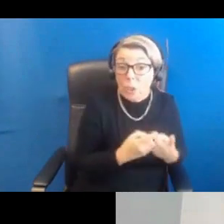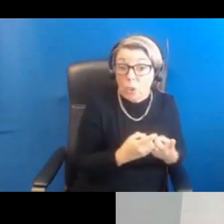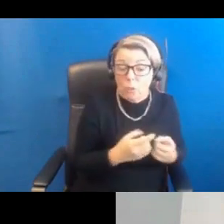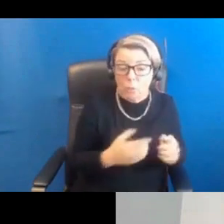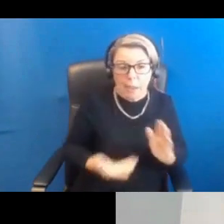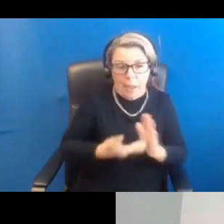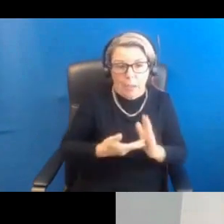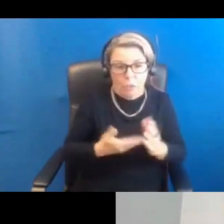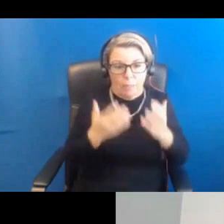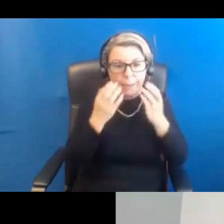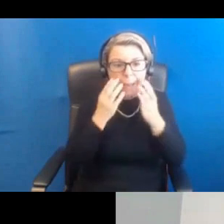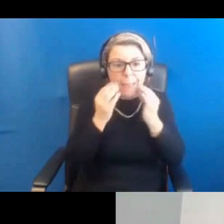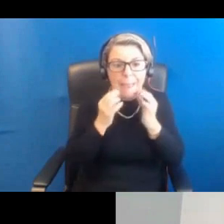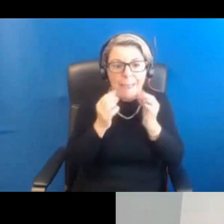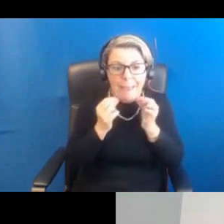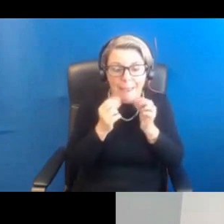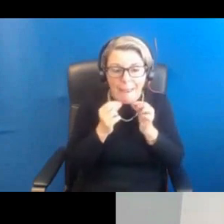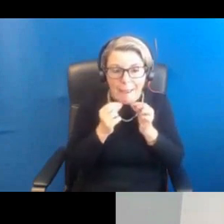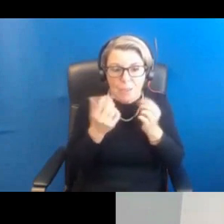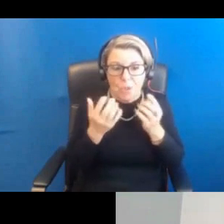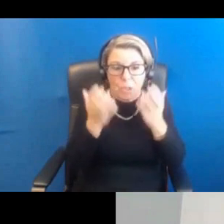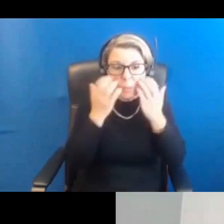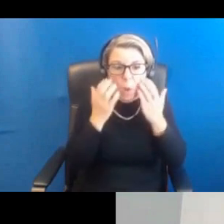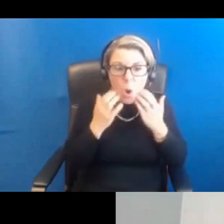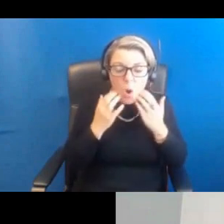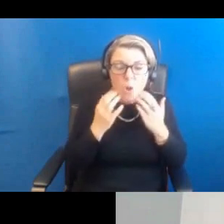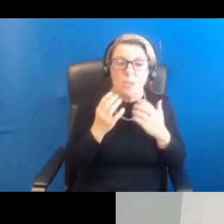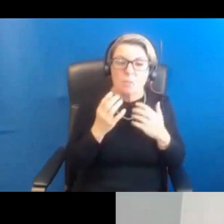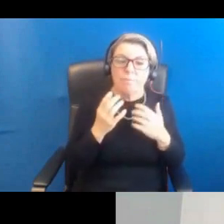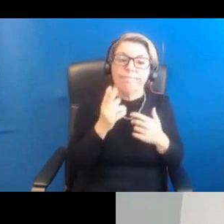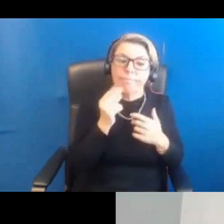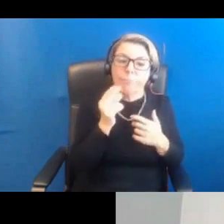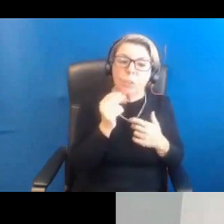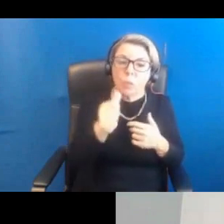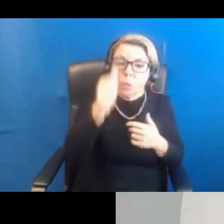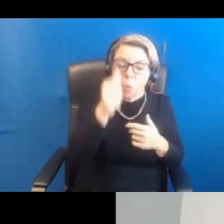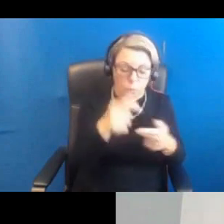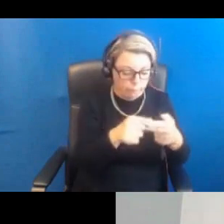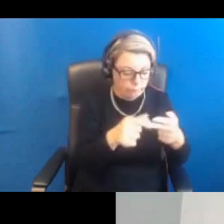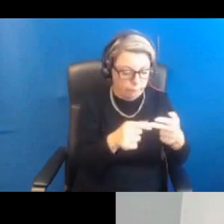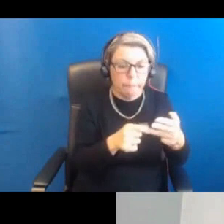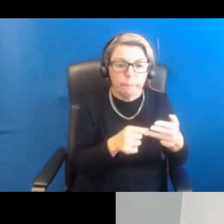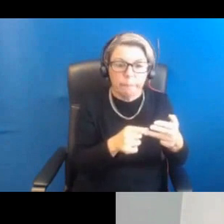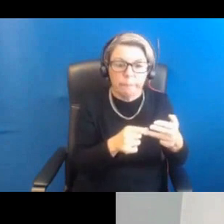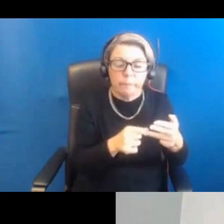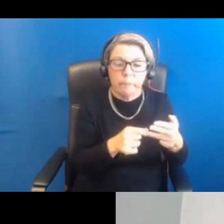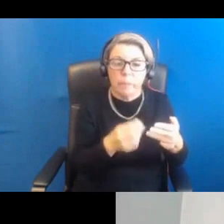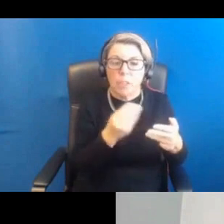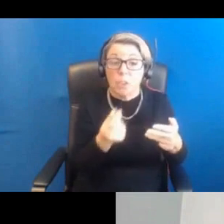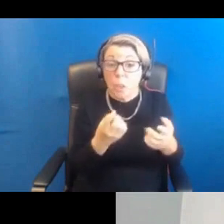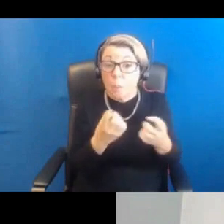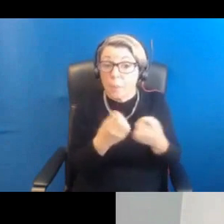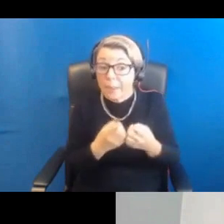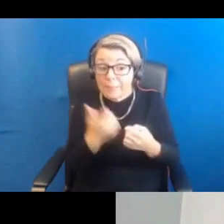hairs or spots, these are useful to know. One of the things it's important to say is that some things can mimic